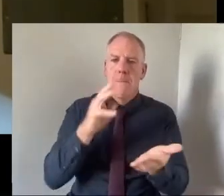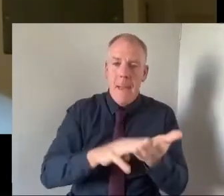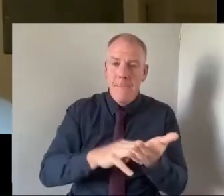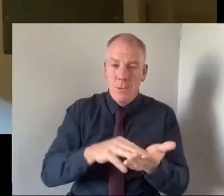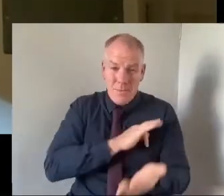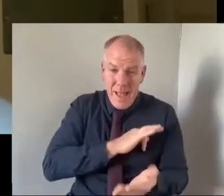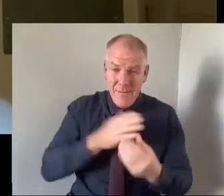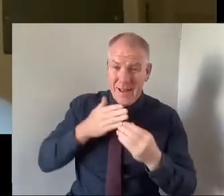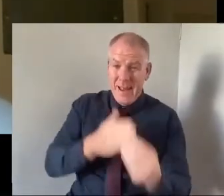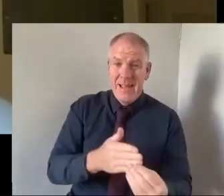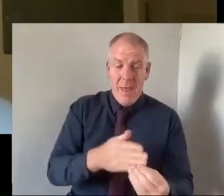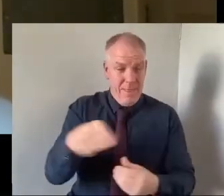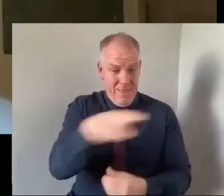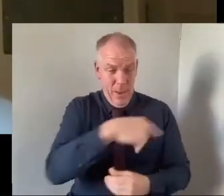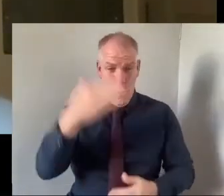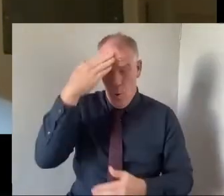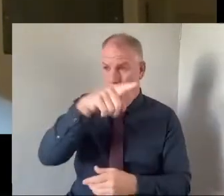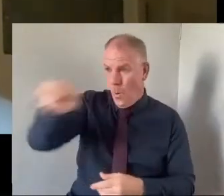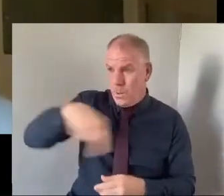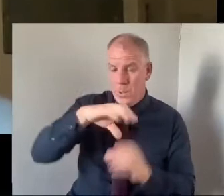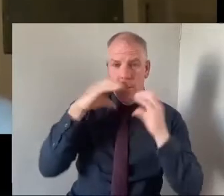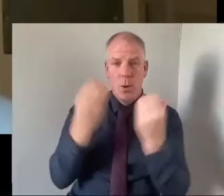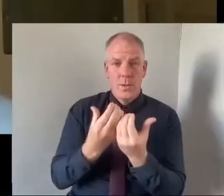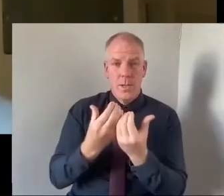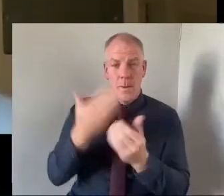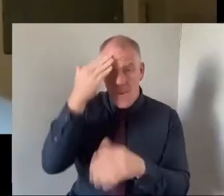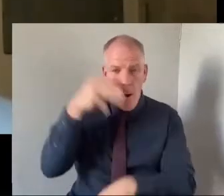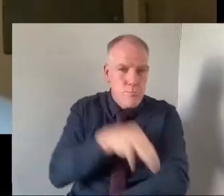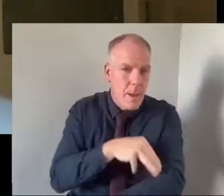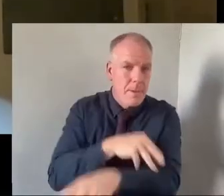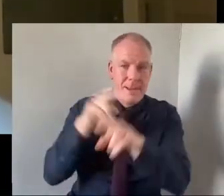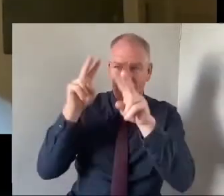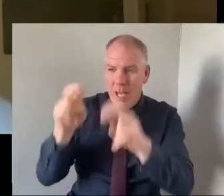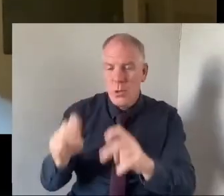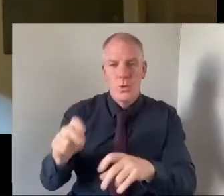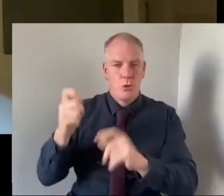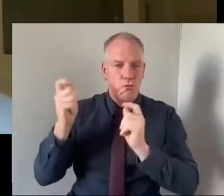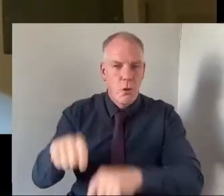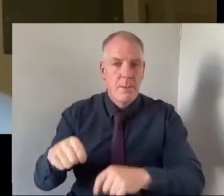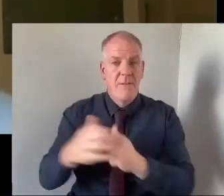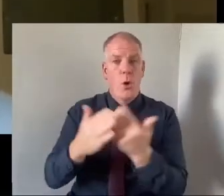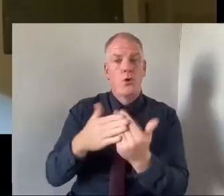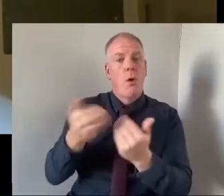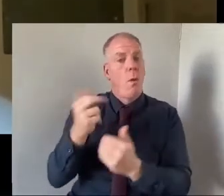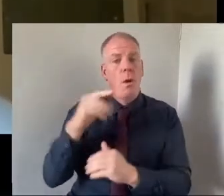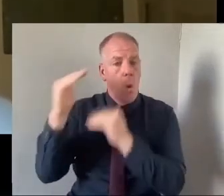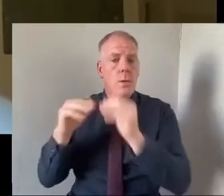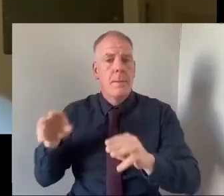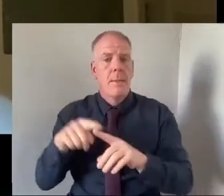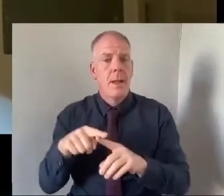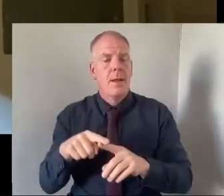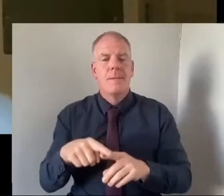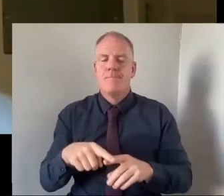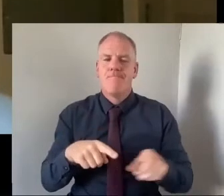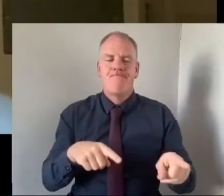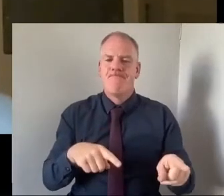they know their community well they know the issues and the troubles that the young people or even the older people face but they just don't